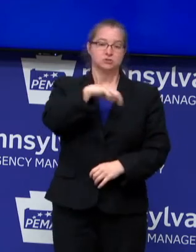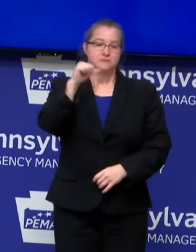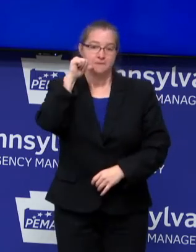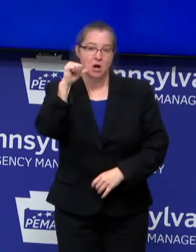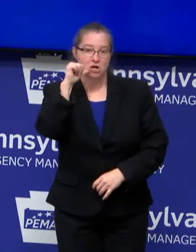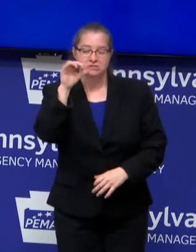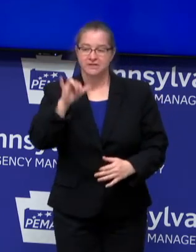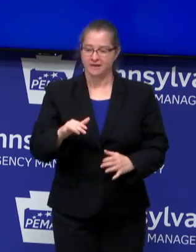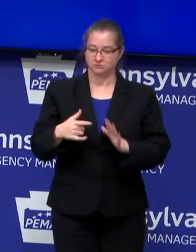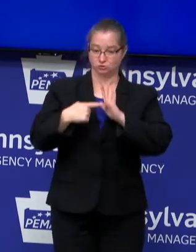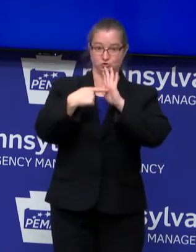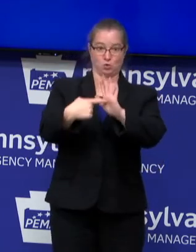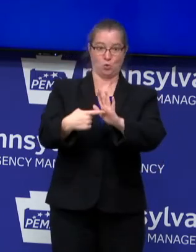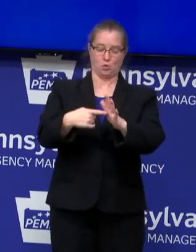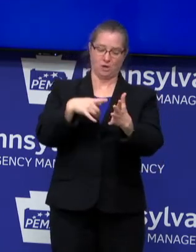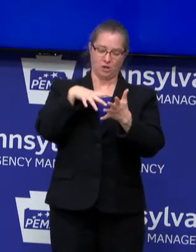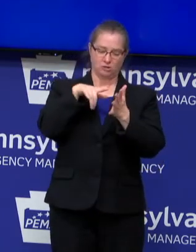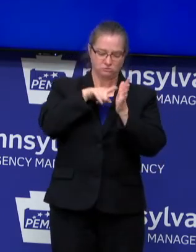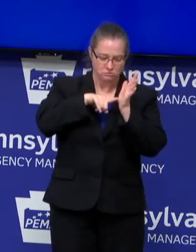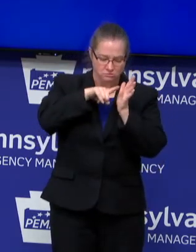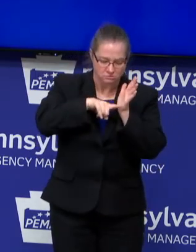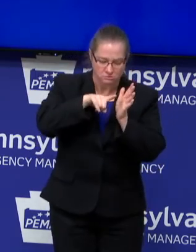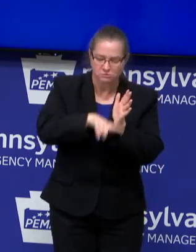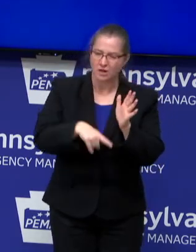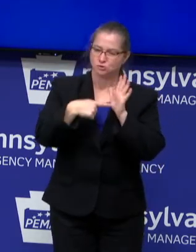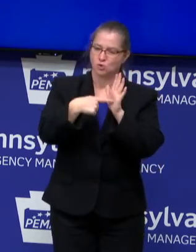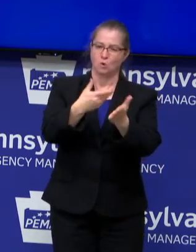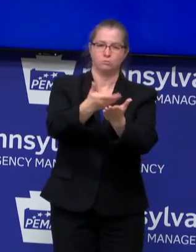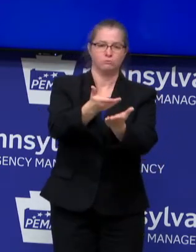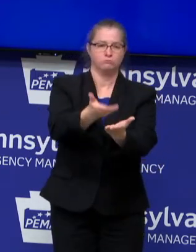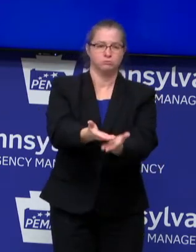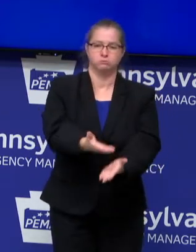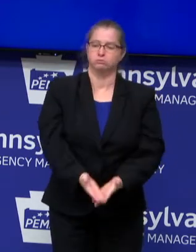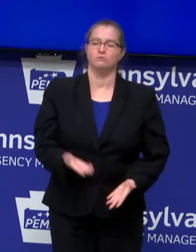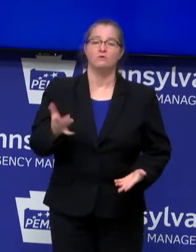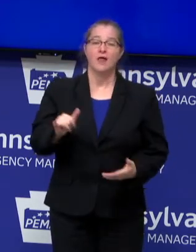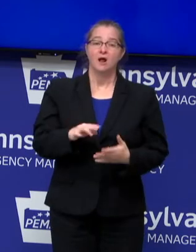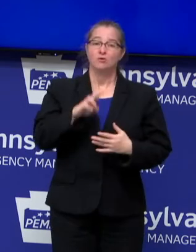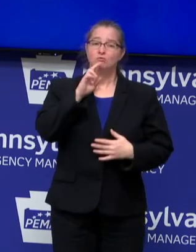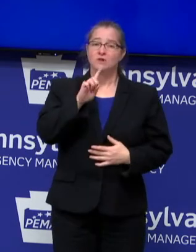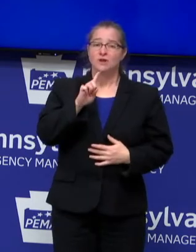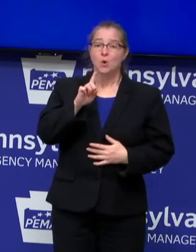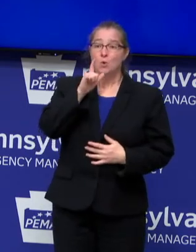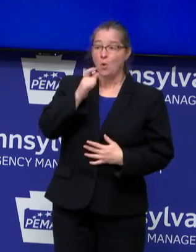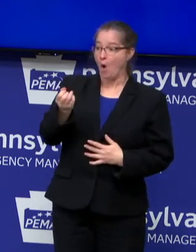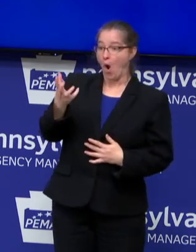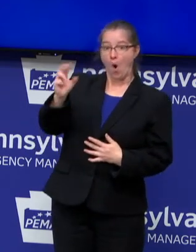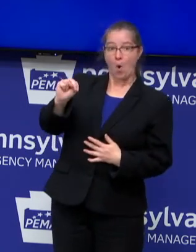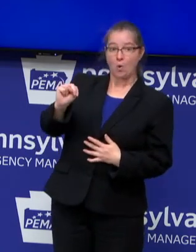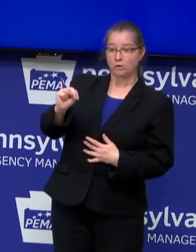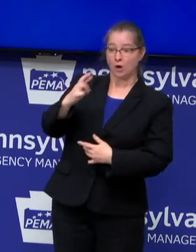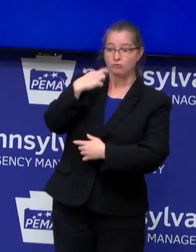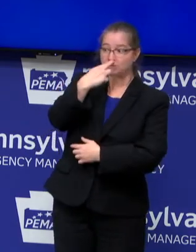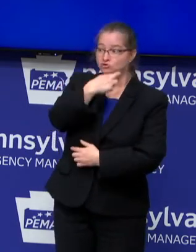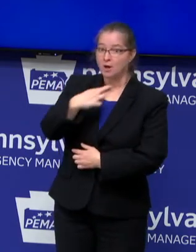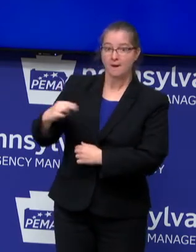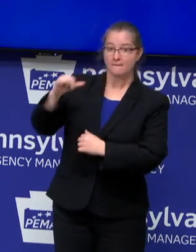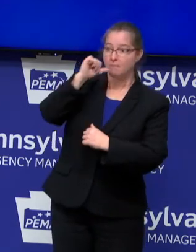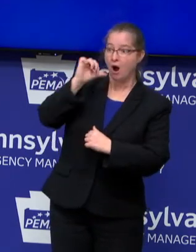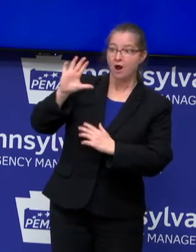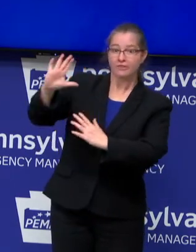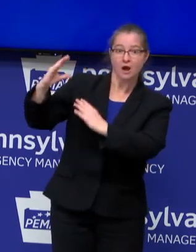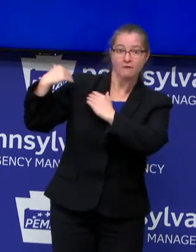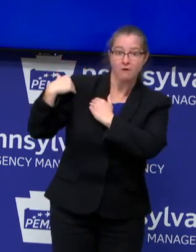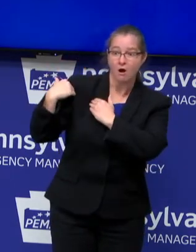This has been shown study after study. It's not the fault of the restaurant owner, or the bar owner, or their employees, or their